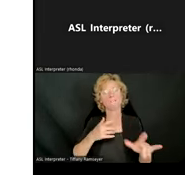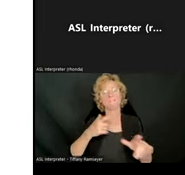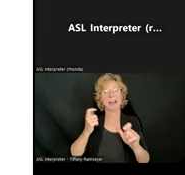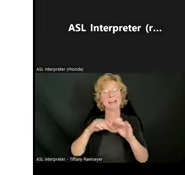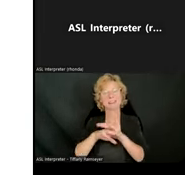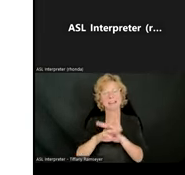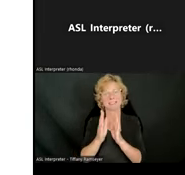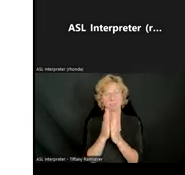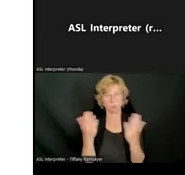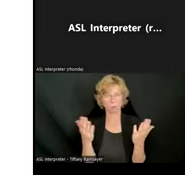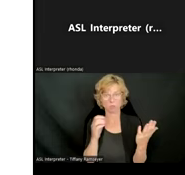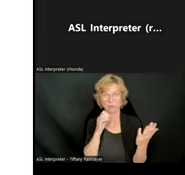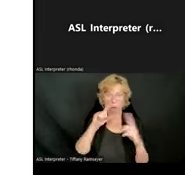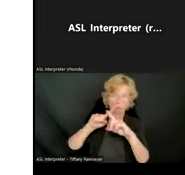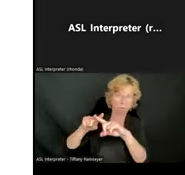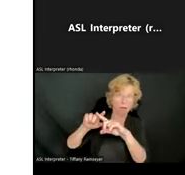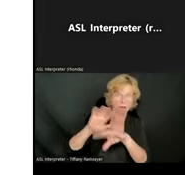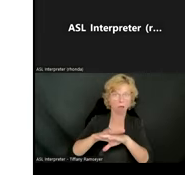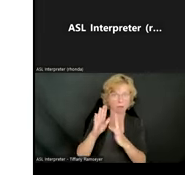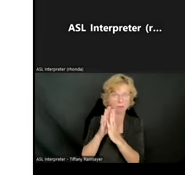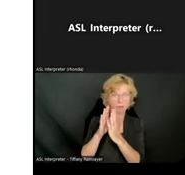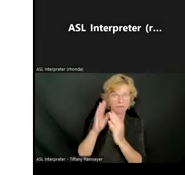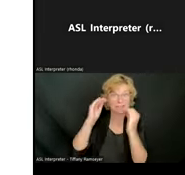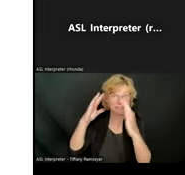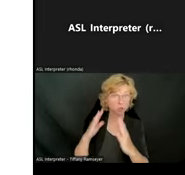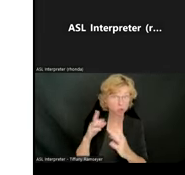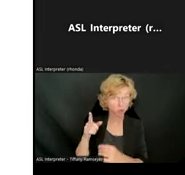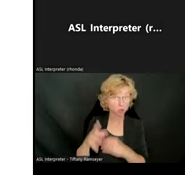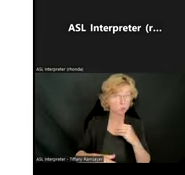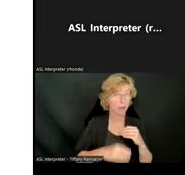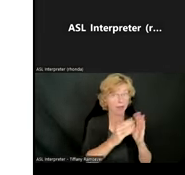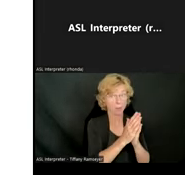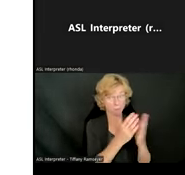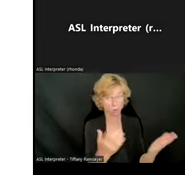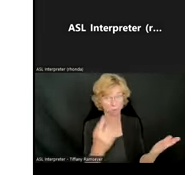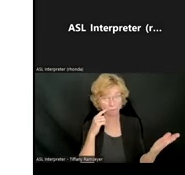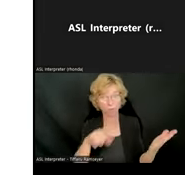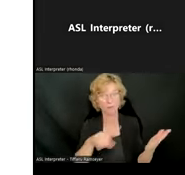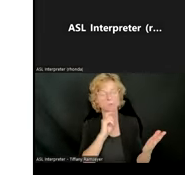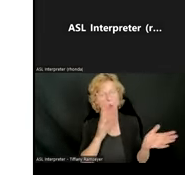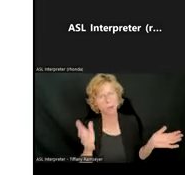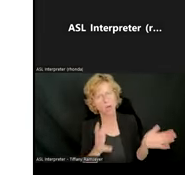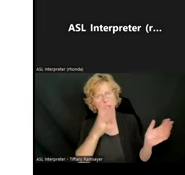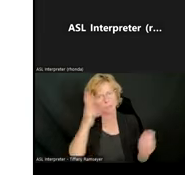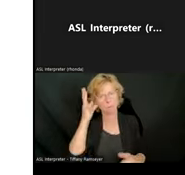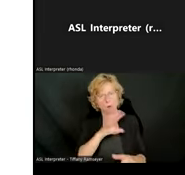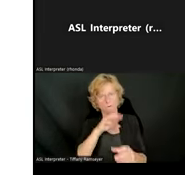dependent upon the teacher to add the books to them. So encourage the parents to get involved as well.